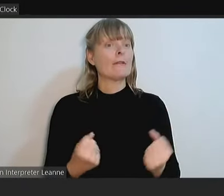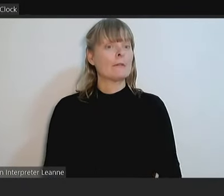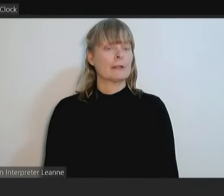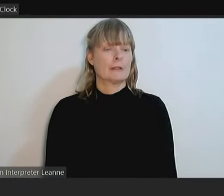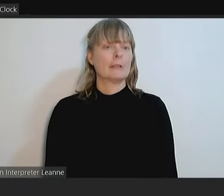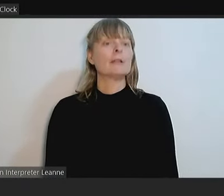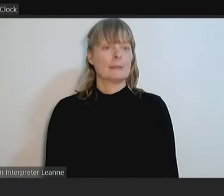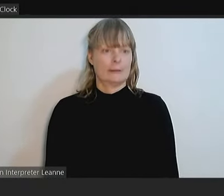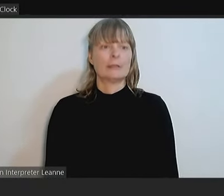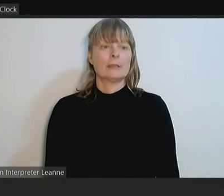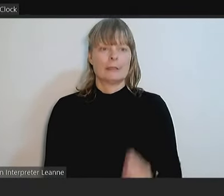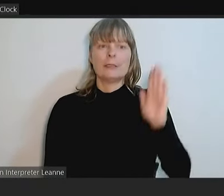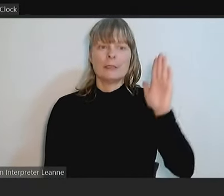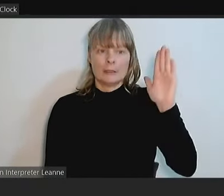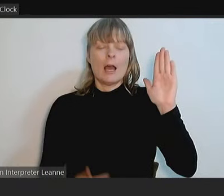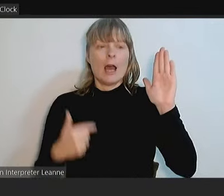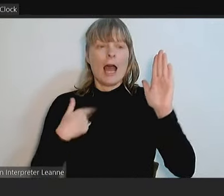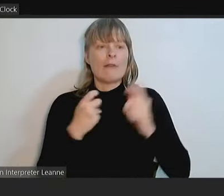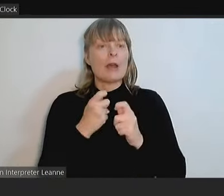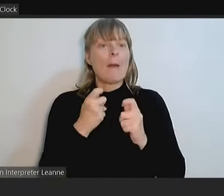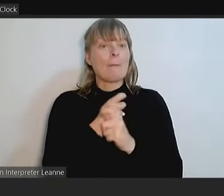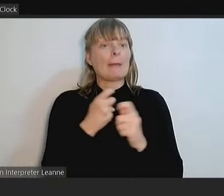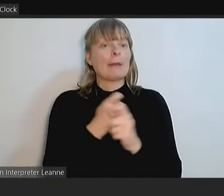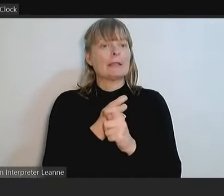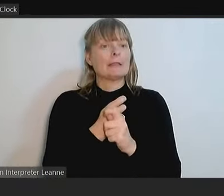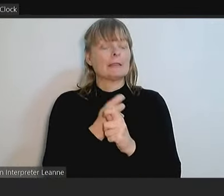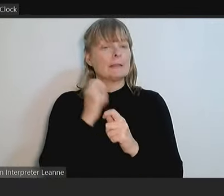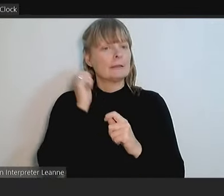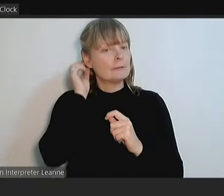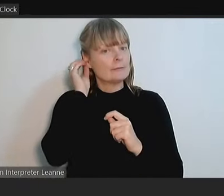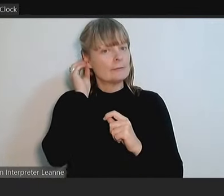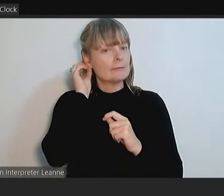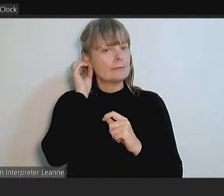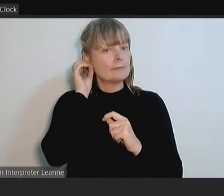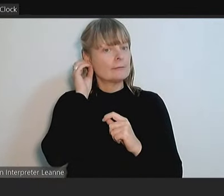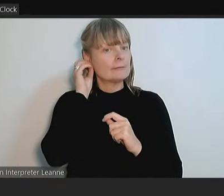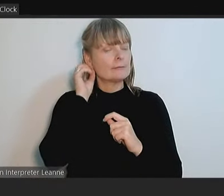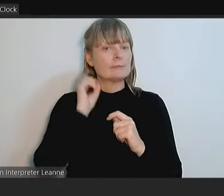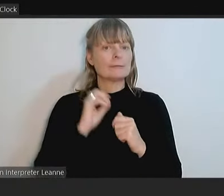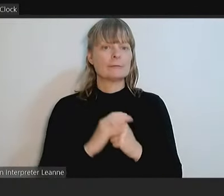Councillor Senna. I have an amendment Councillor Williams. Mayor Williams, sorry. Sure.